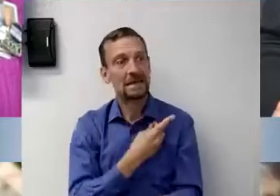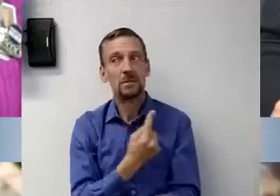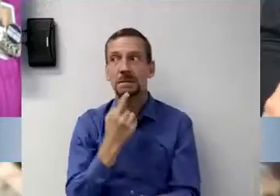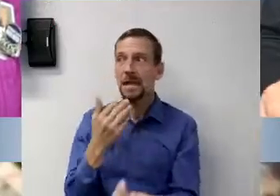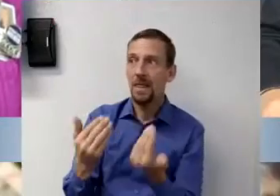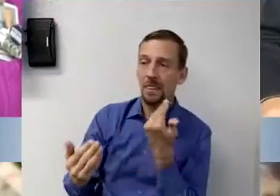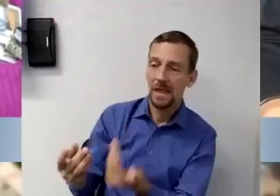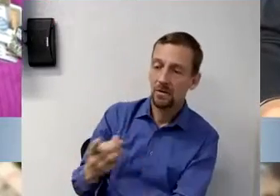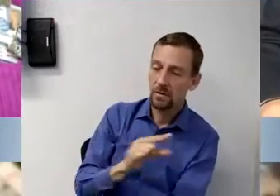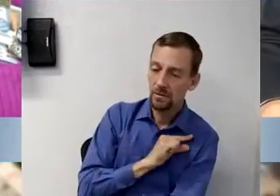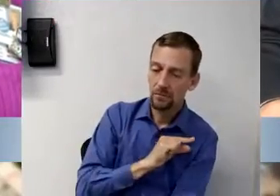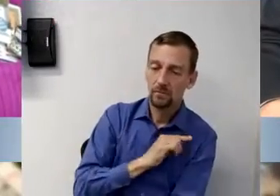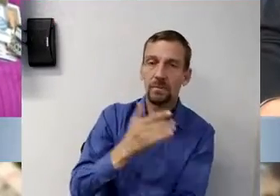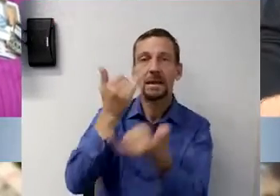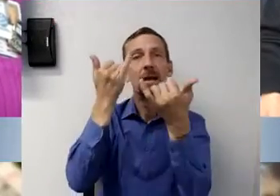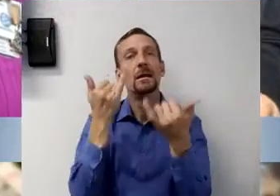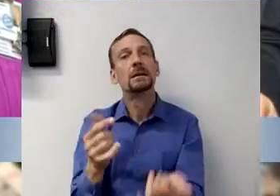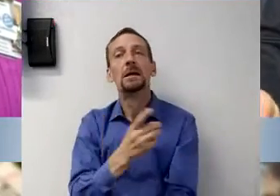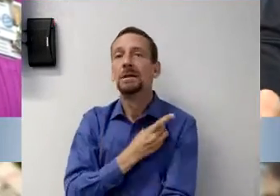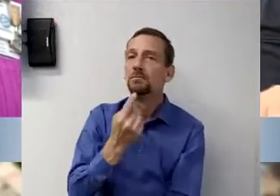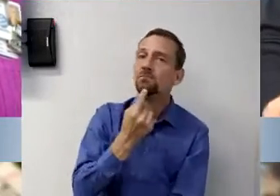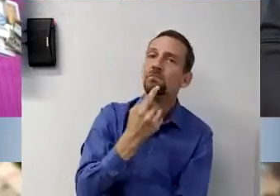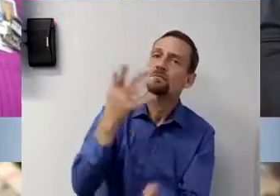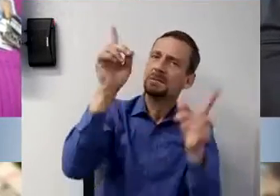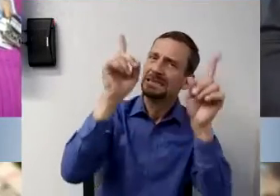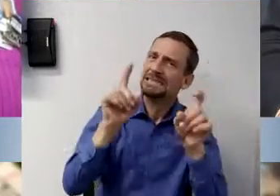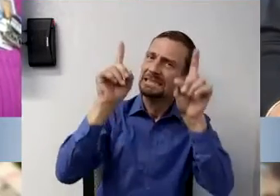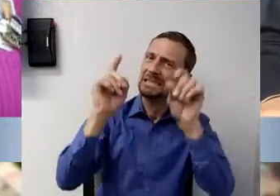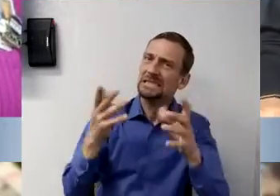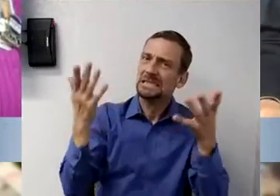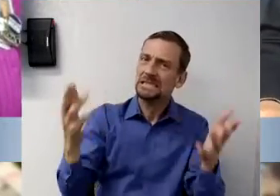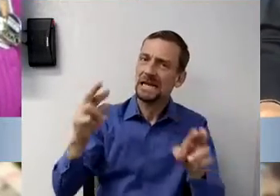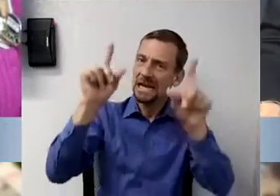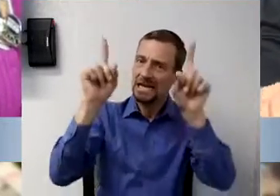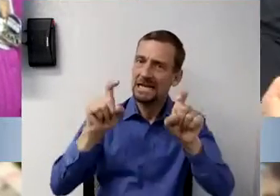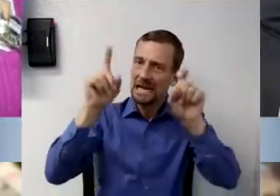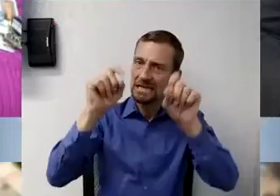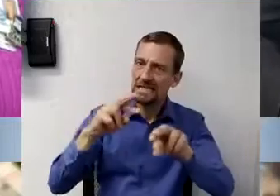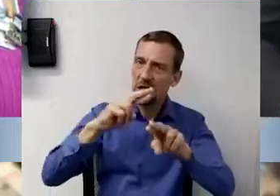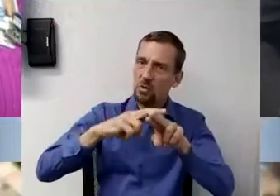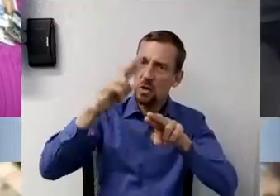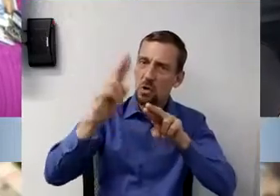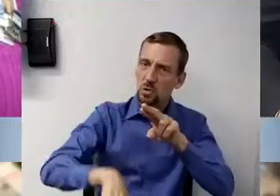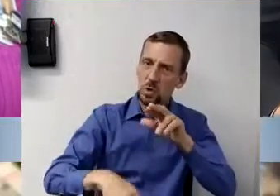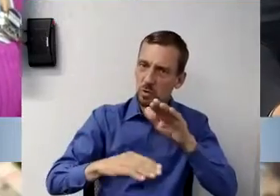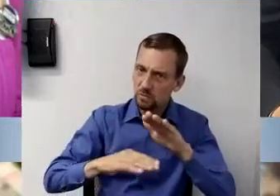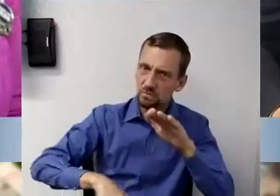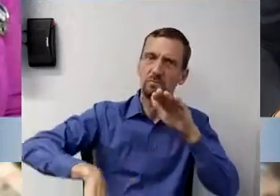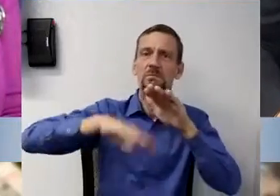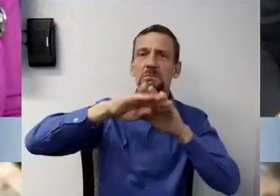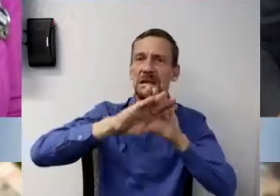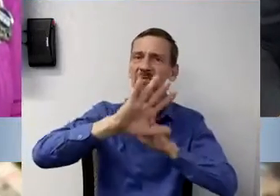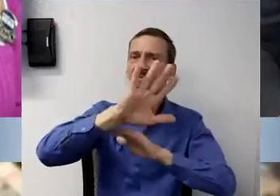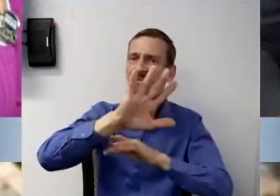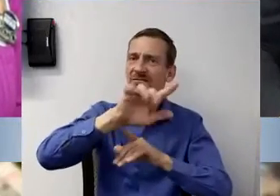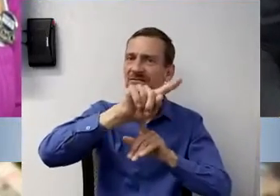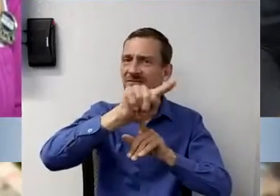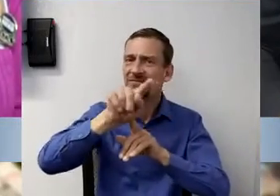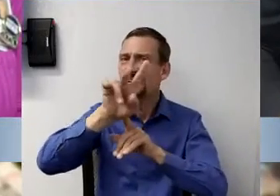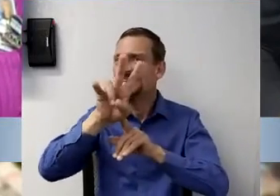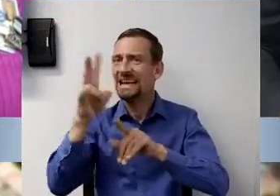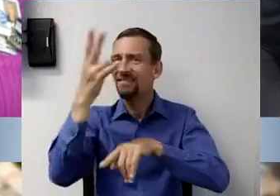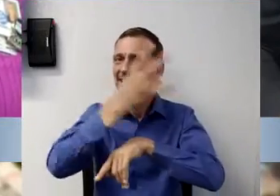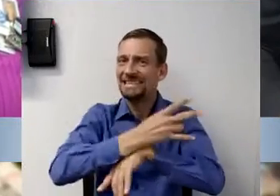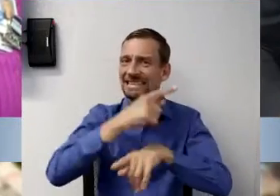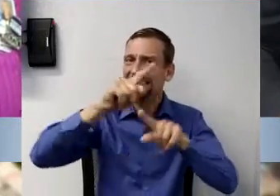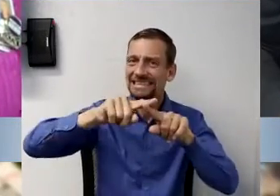So let's talk about testing. Testing results are now back up to five to seven days, sometimes even nine days.